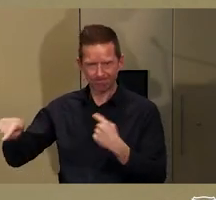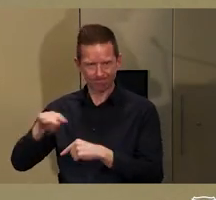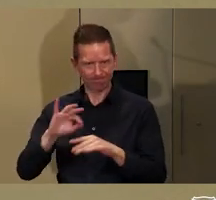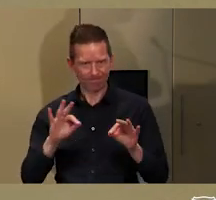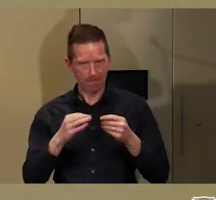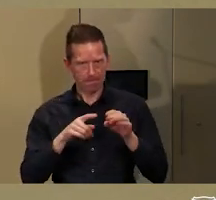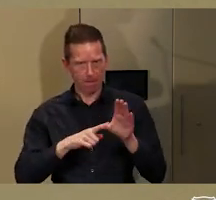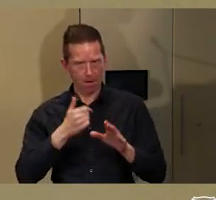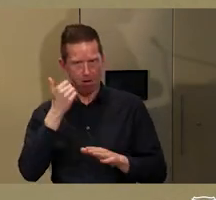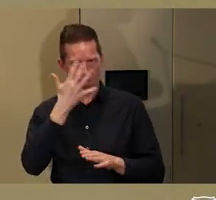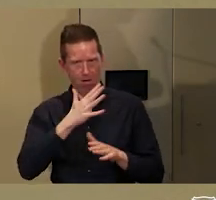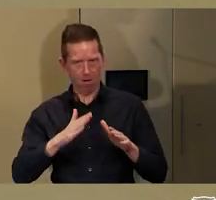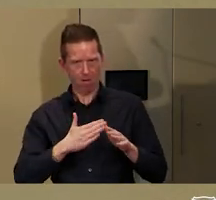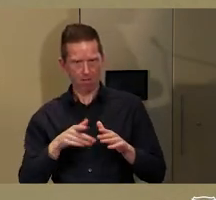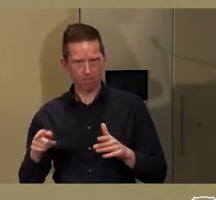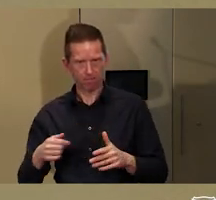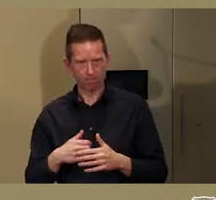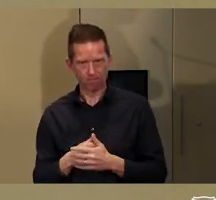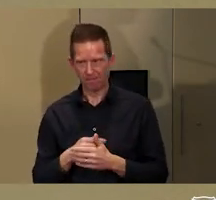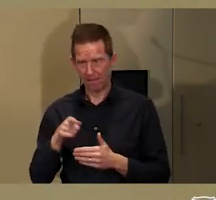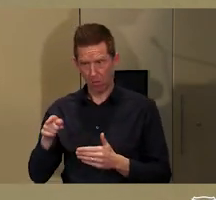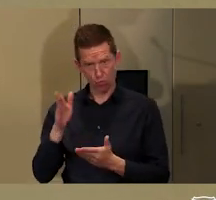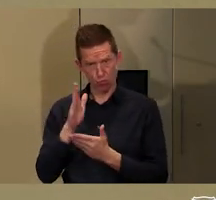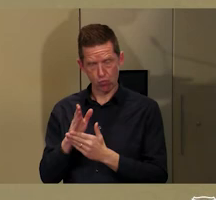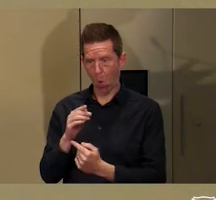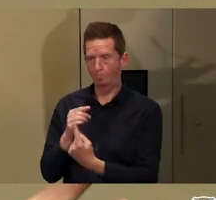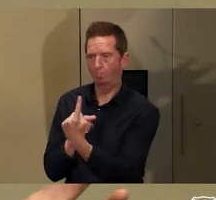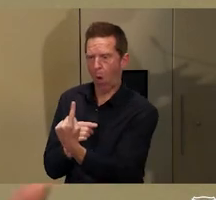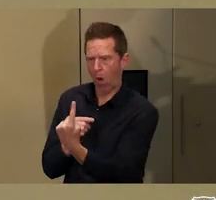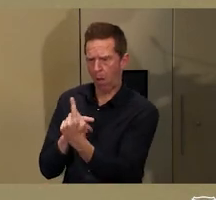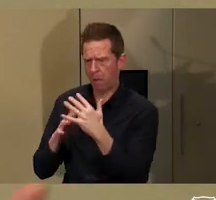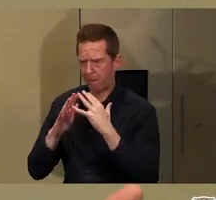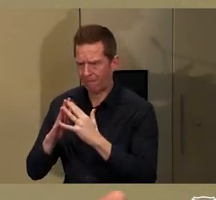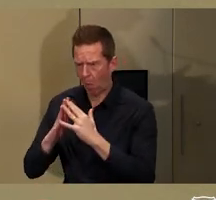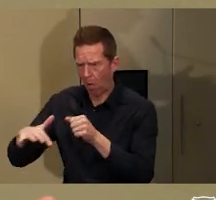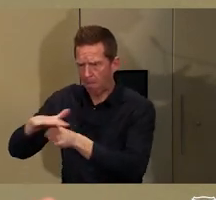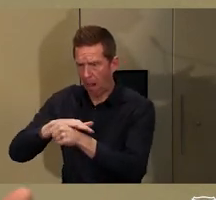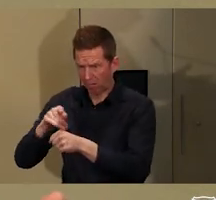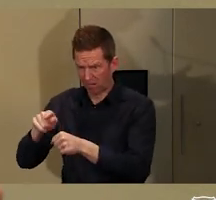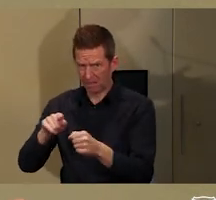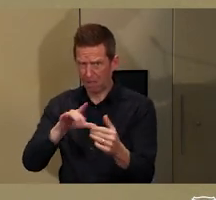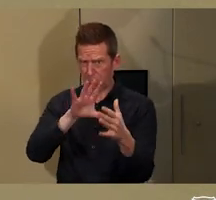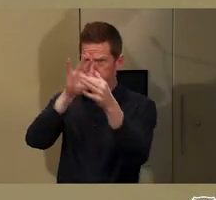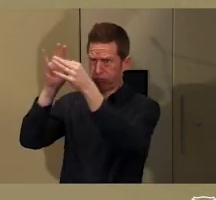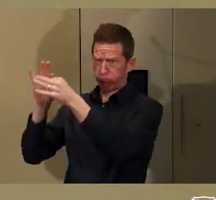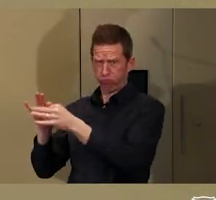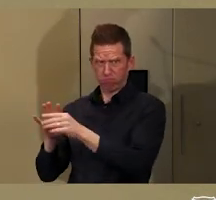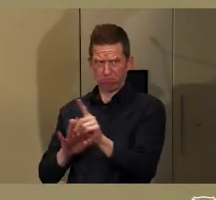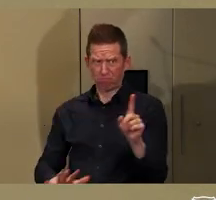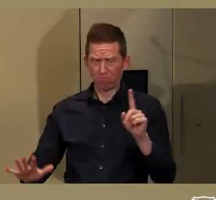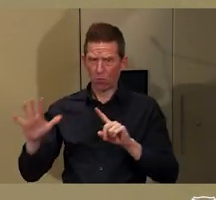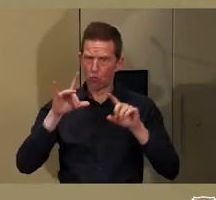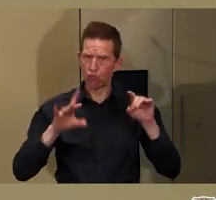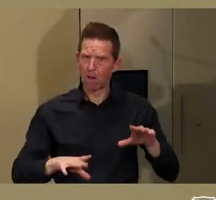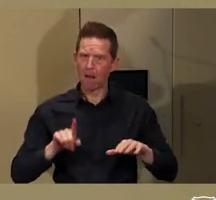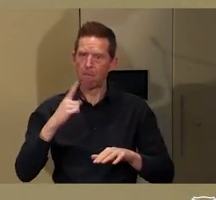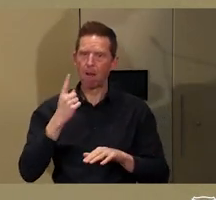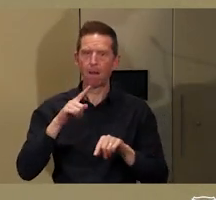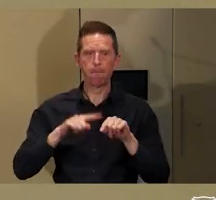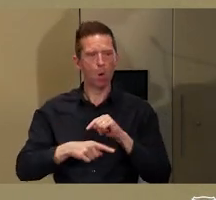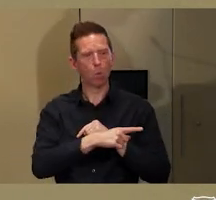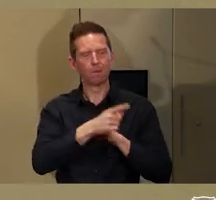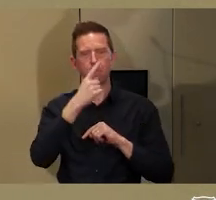web of interconnected places. But they definitely don't get that in the main